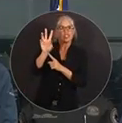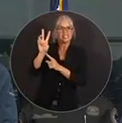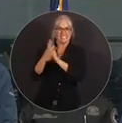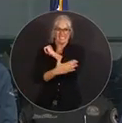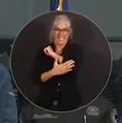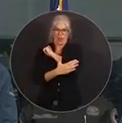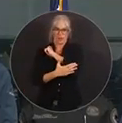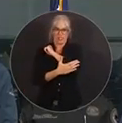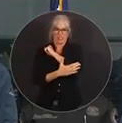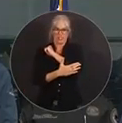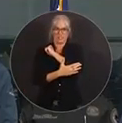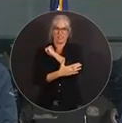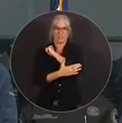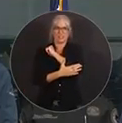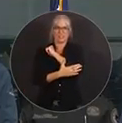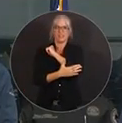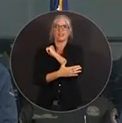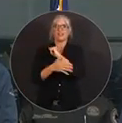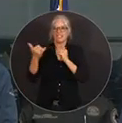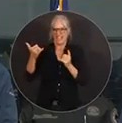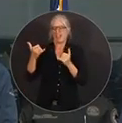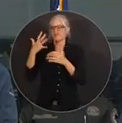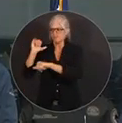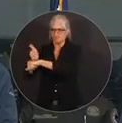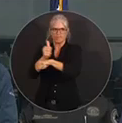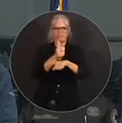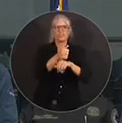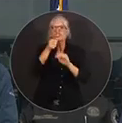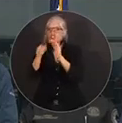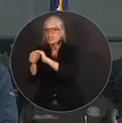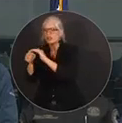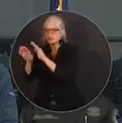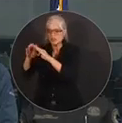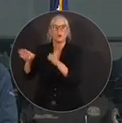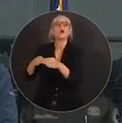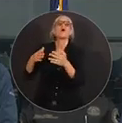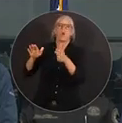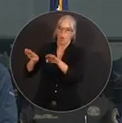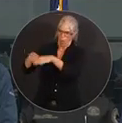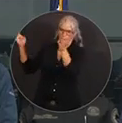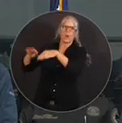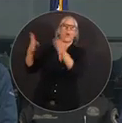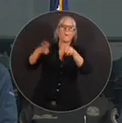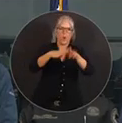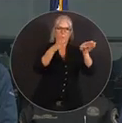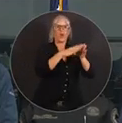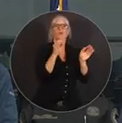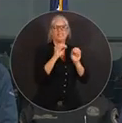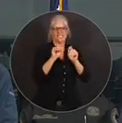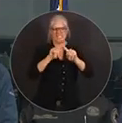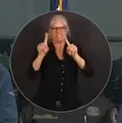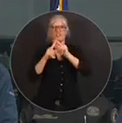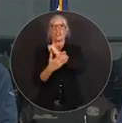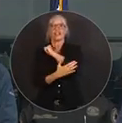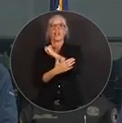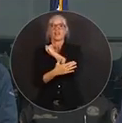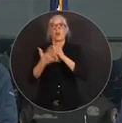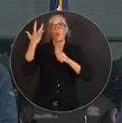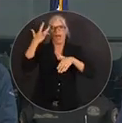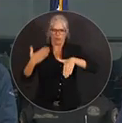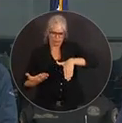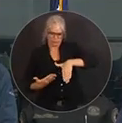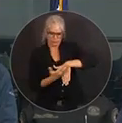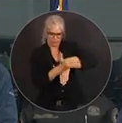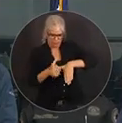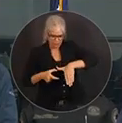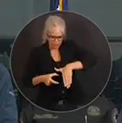shelters that are open and operating in counties that are in the path of the storm. Most of these